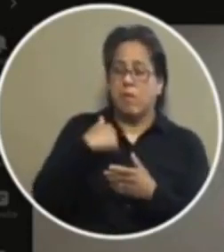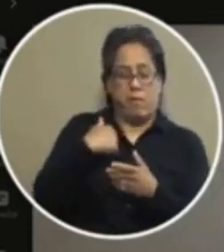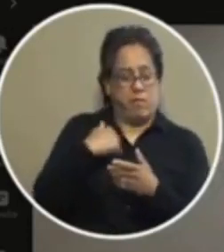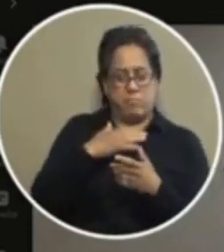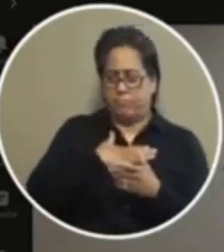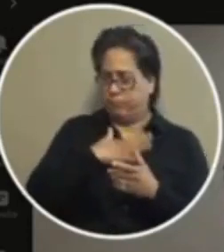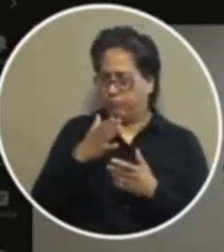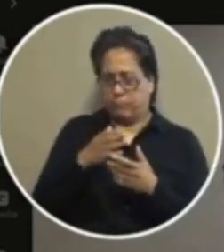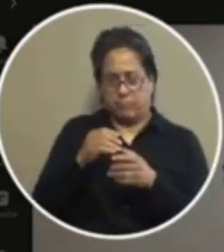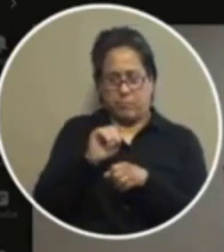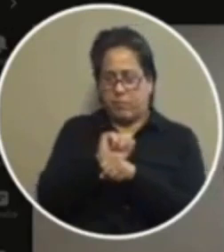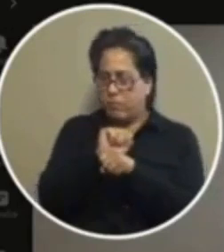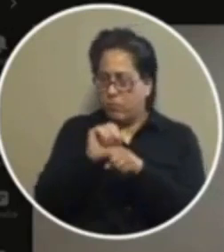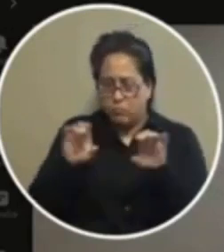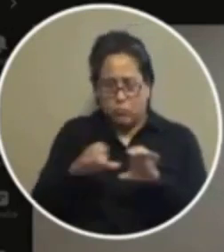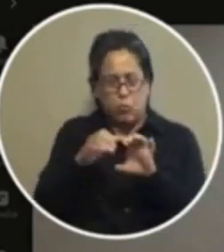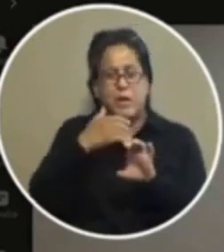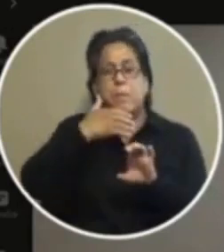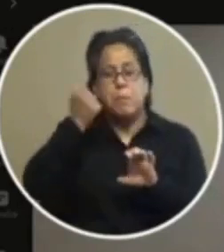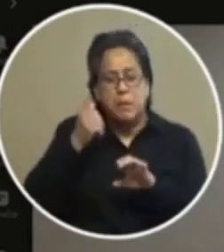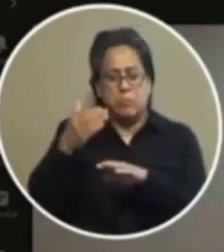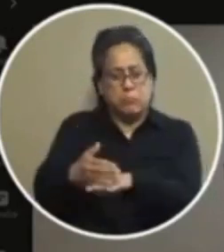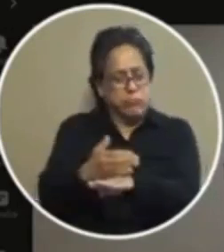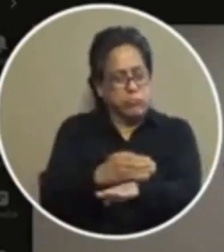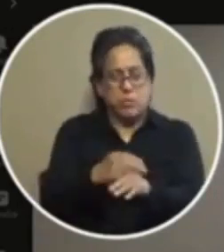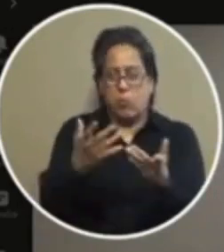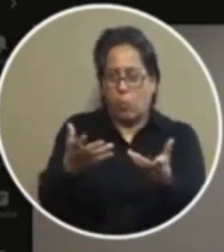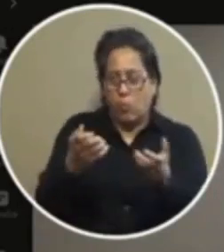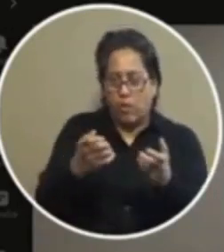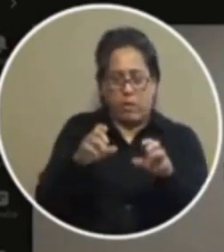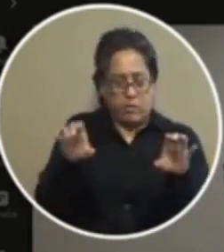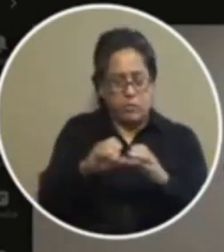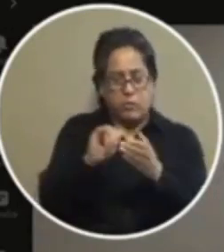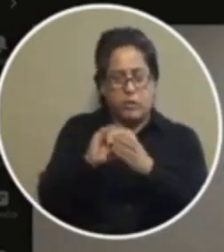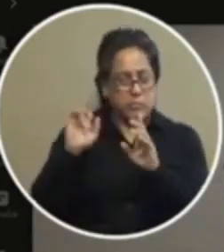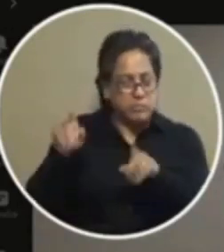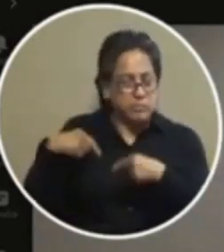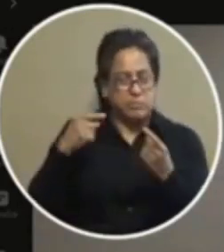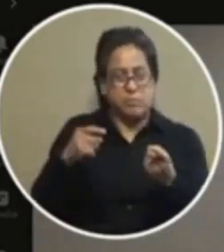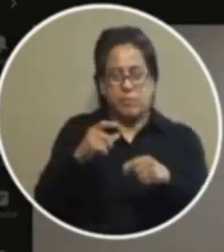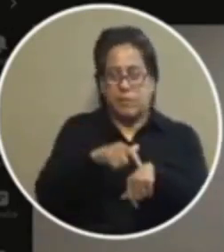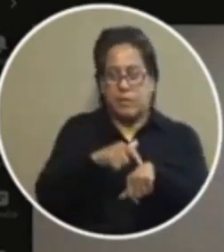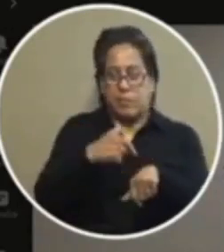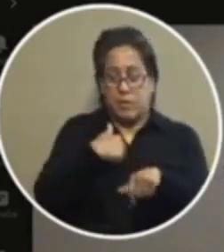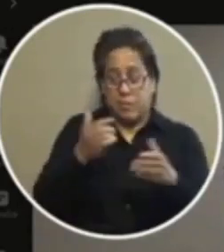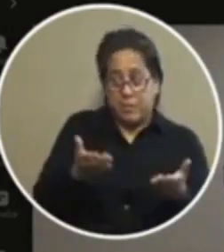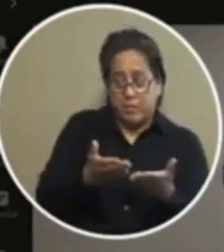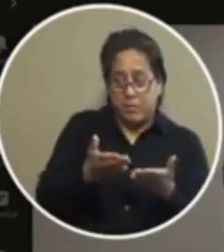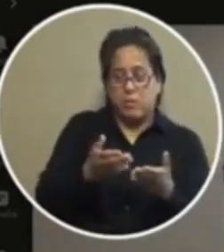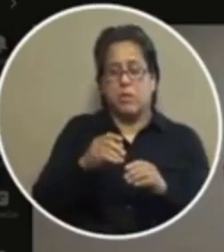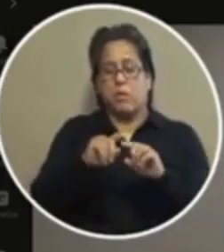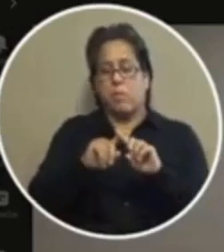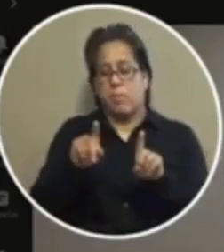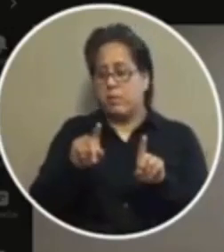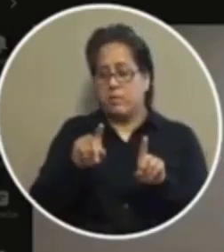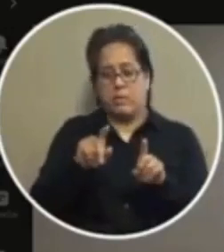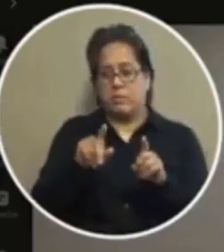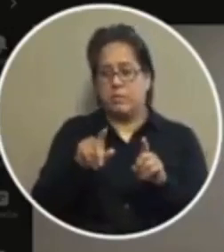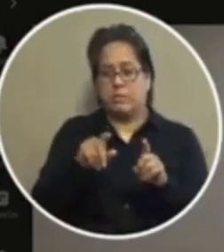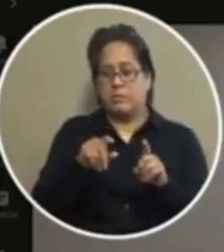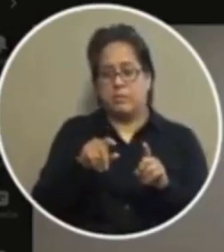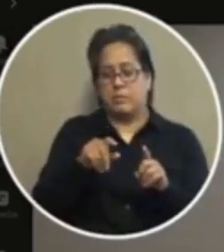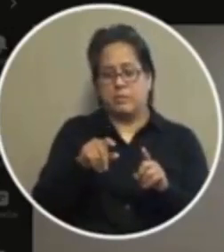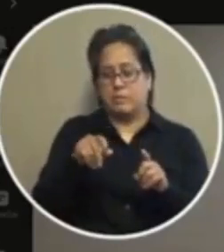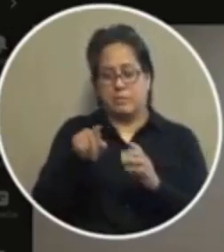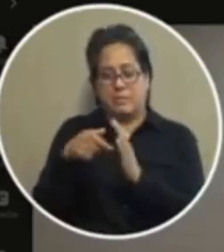all for efficiency i'm all for doing it better i'd like to think that we've done that for the time i've been here this this does not move the needle